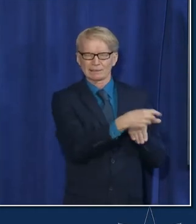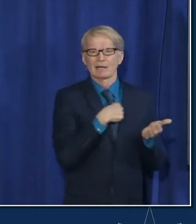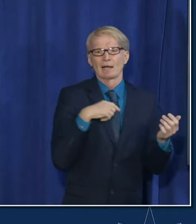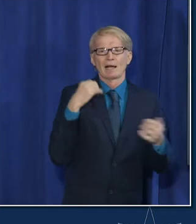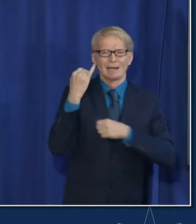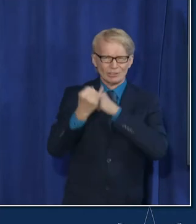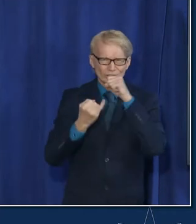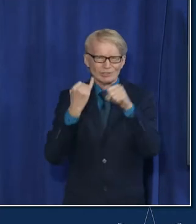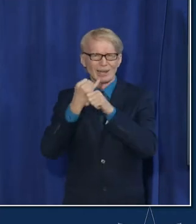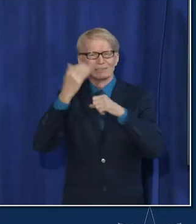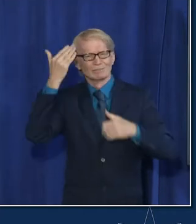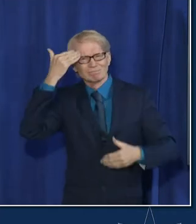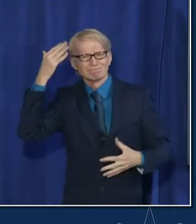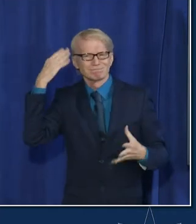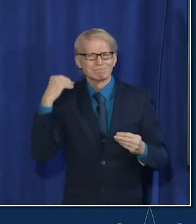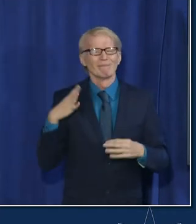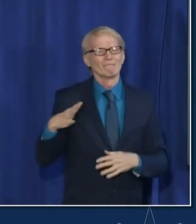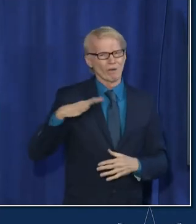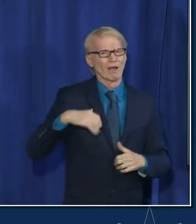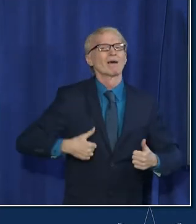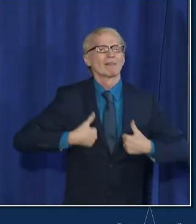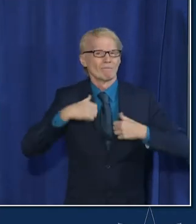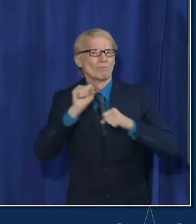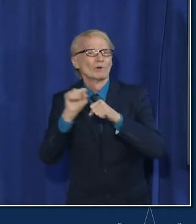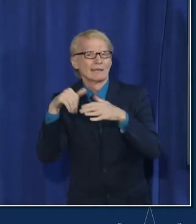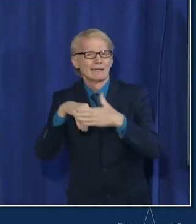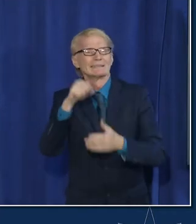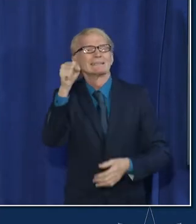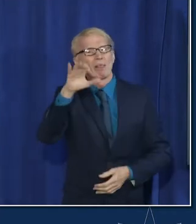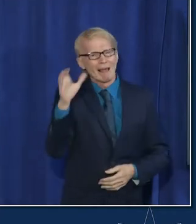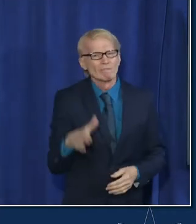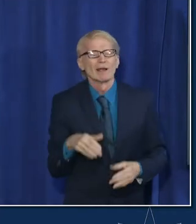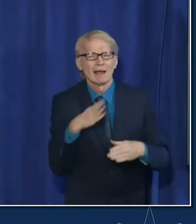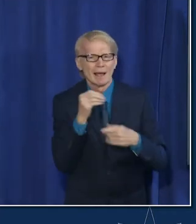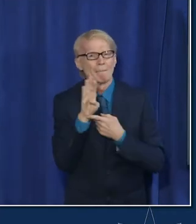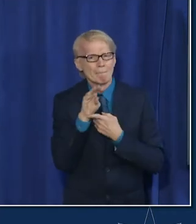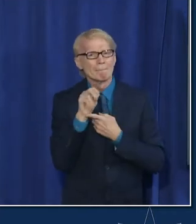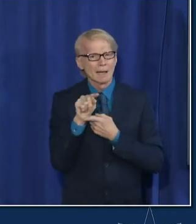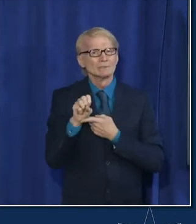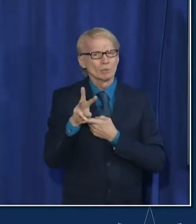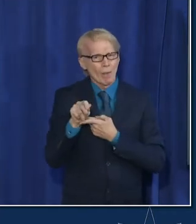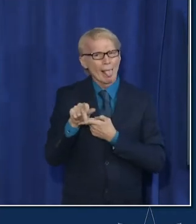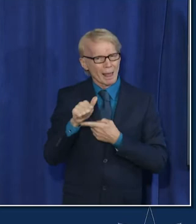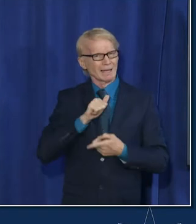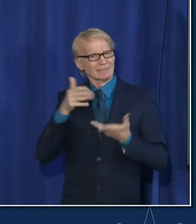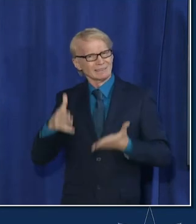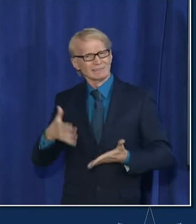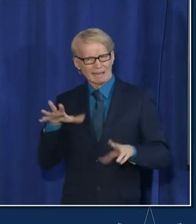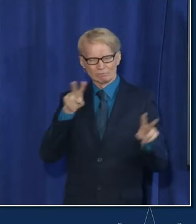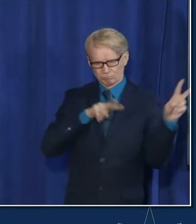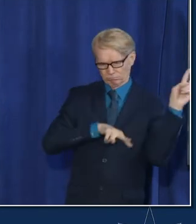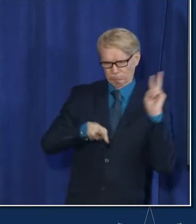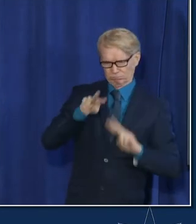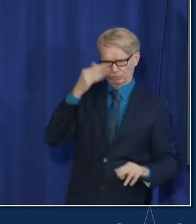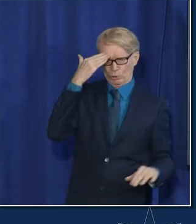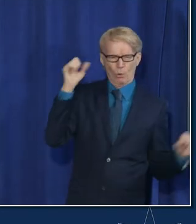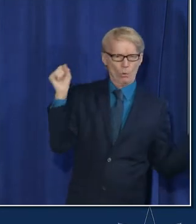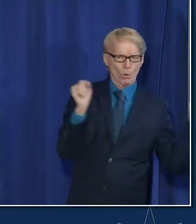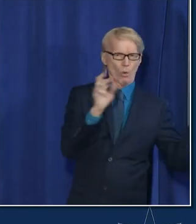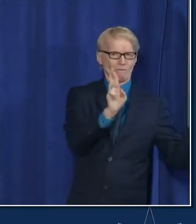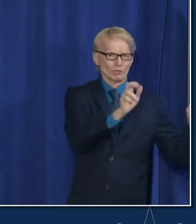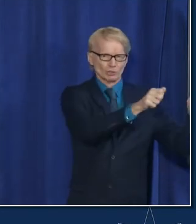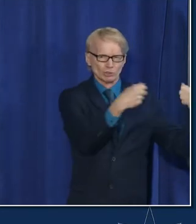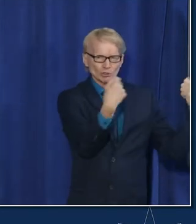worked internationally including in south africa and botswana and we have such good monitoring cold storage